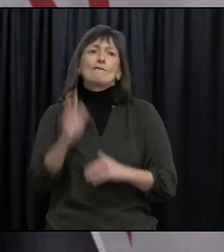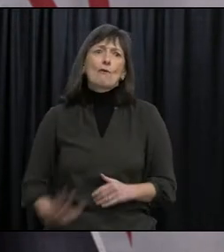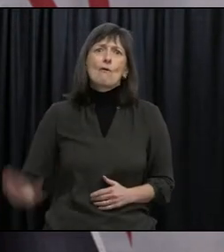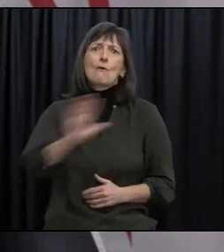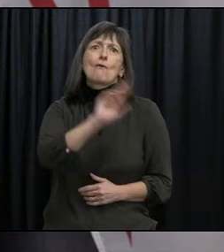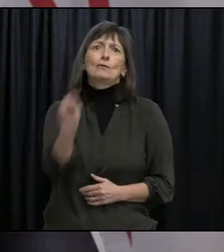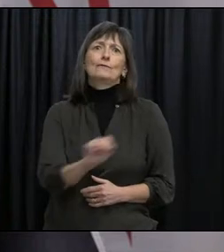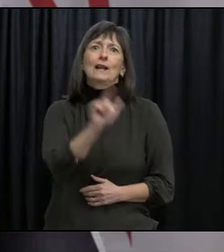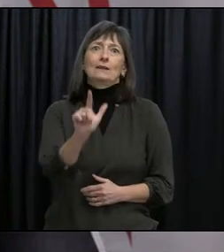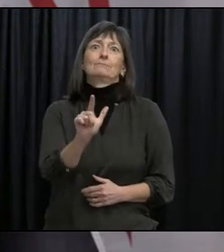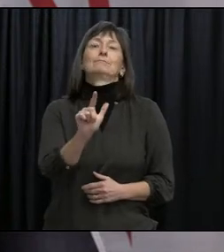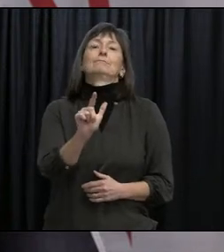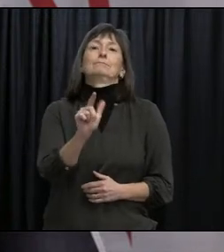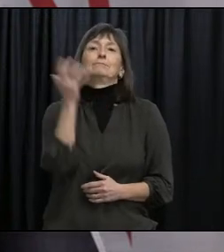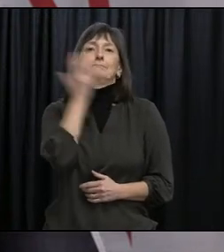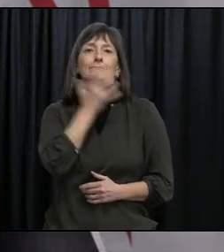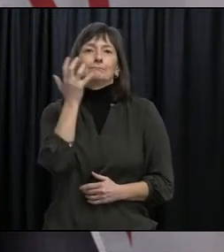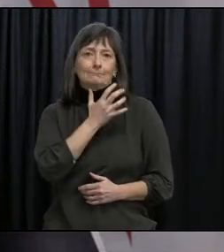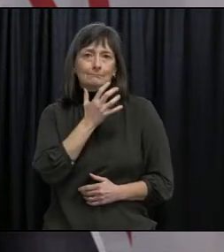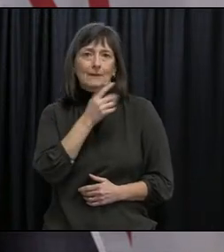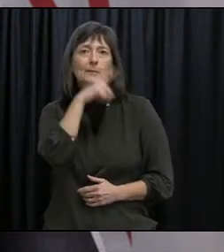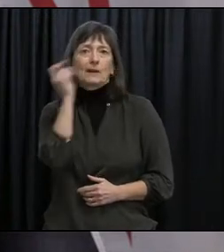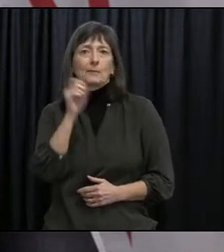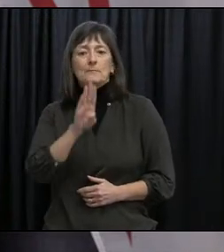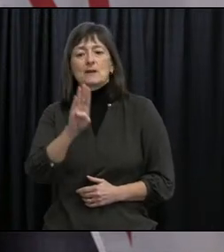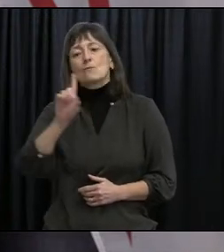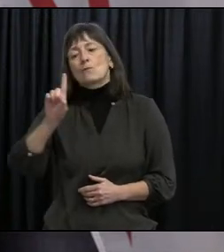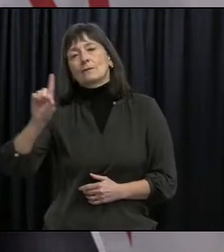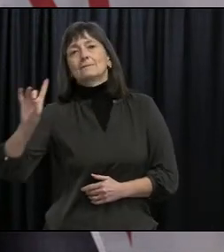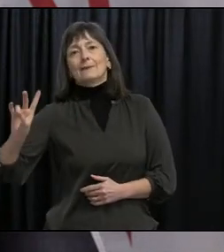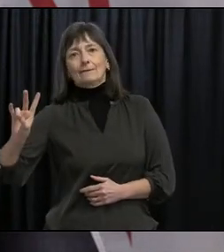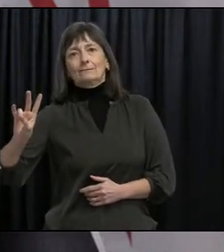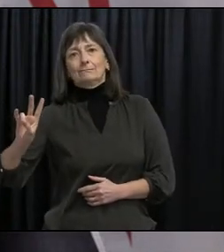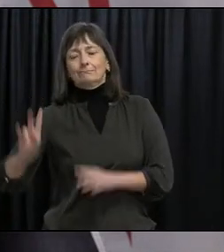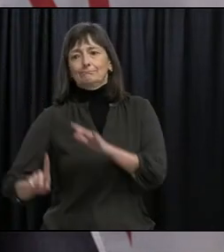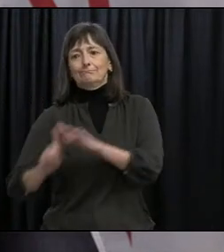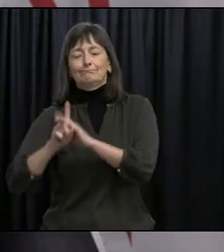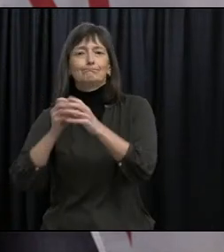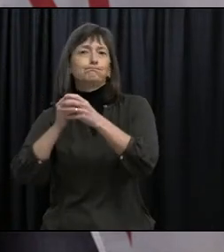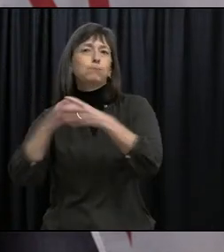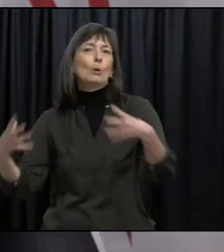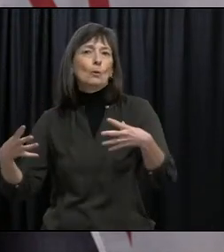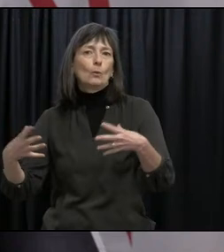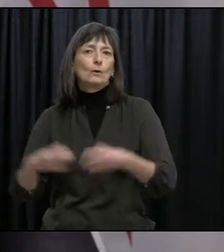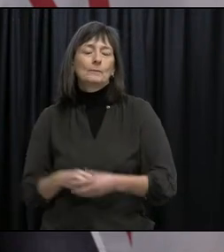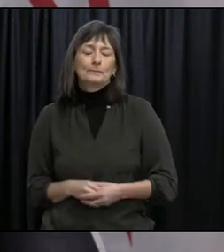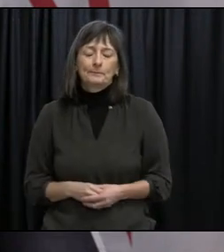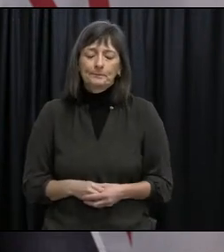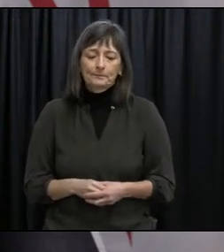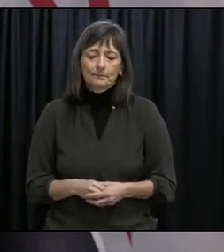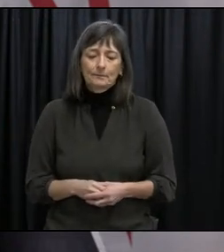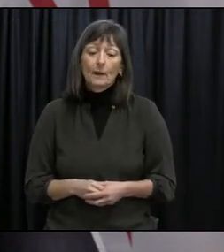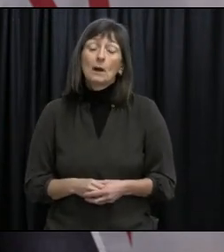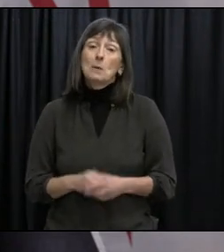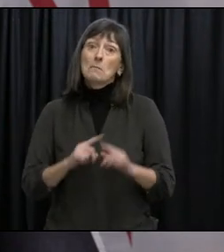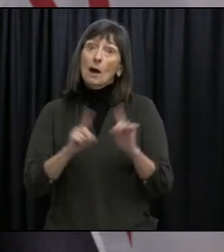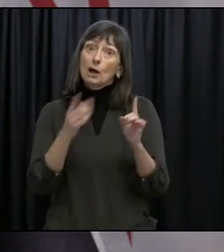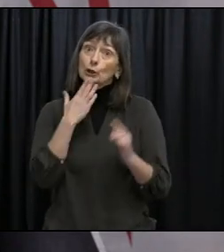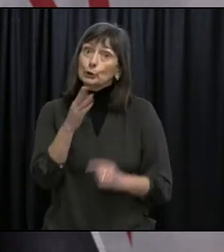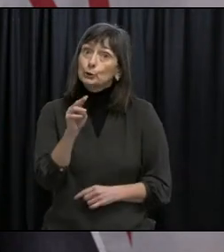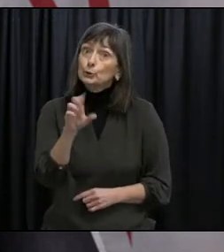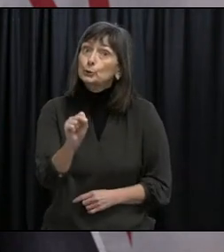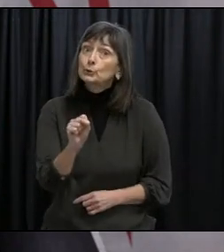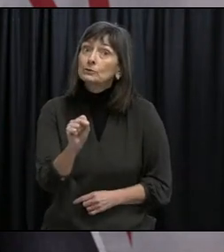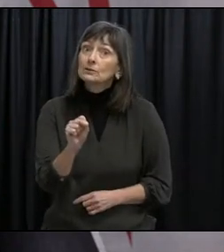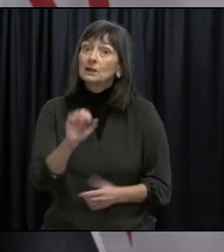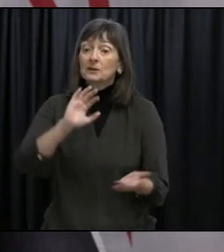province and the emergence of the COVID-19 variant. The good news, as Minister Osborne noted, is that we're in a much